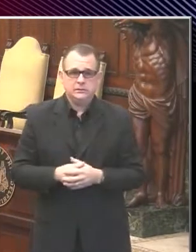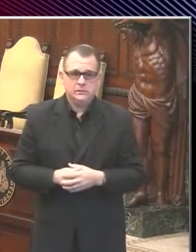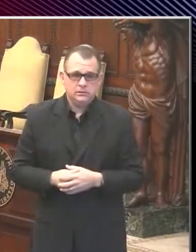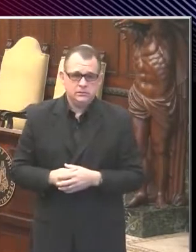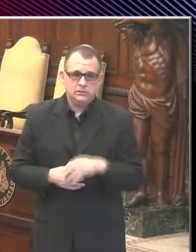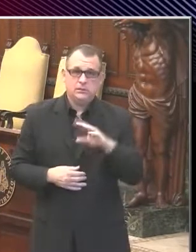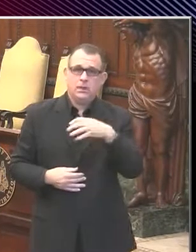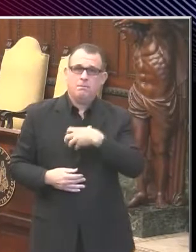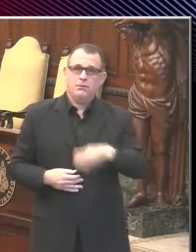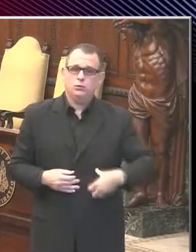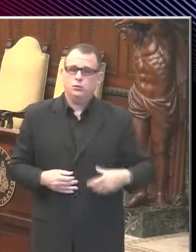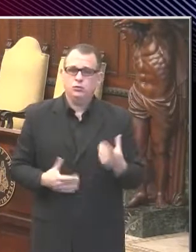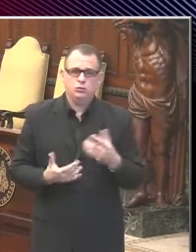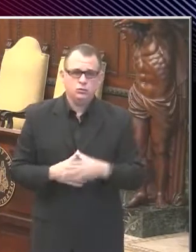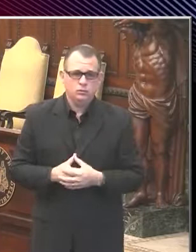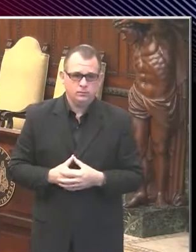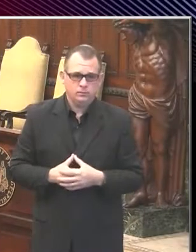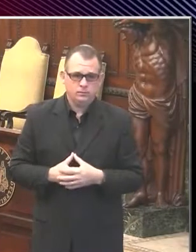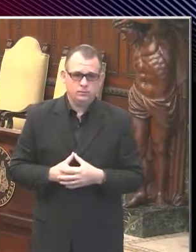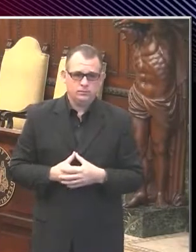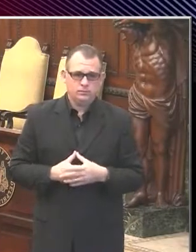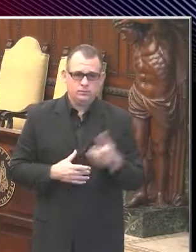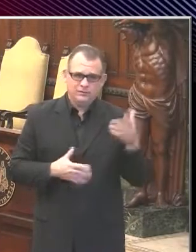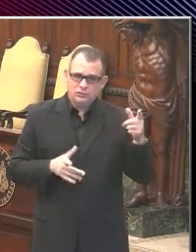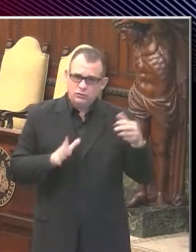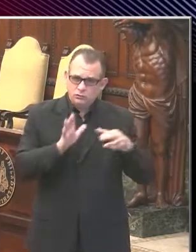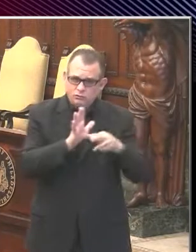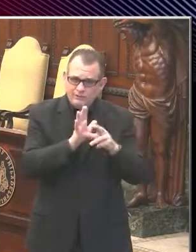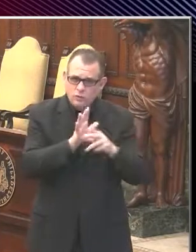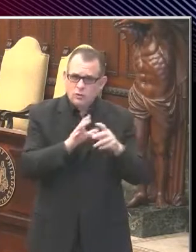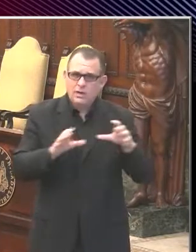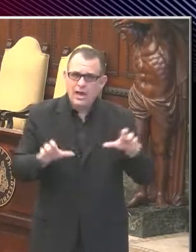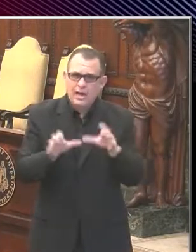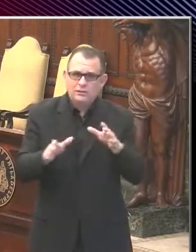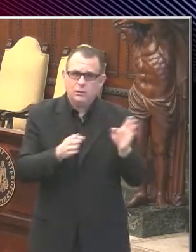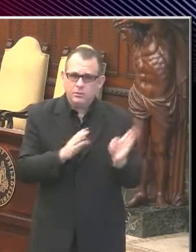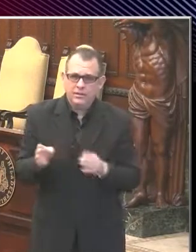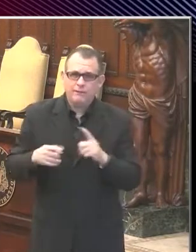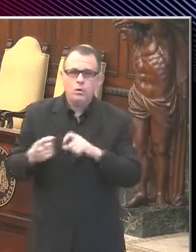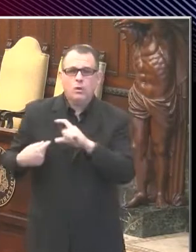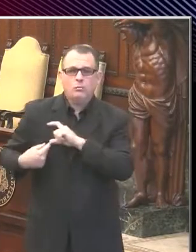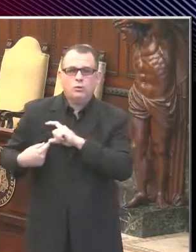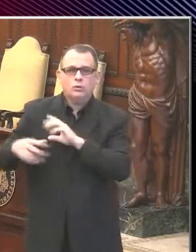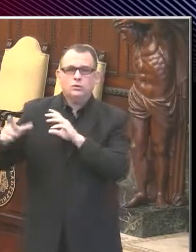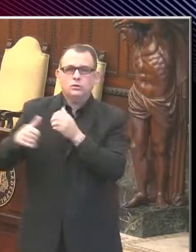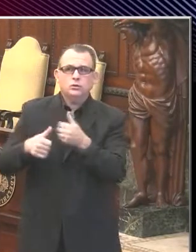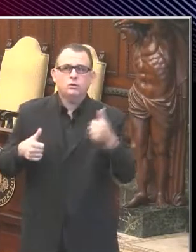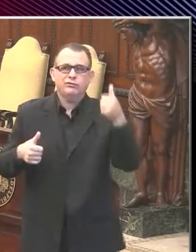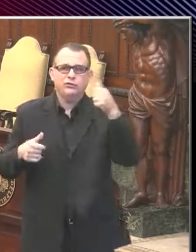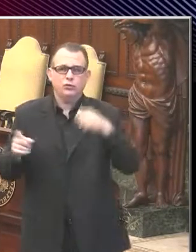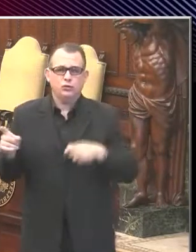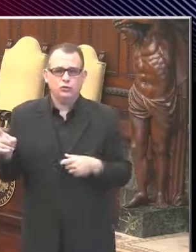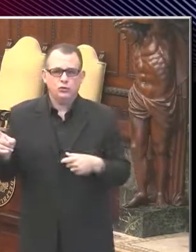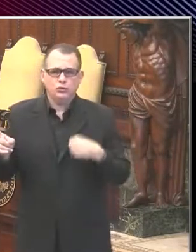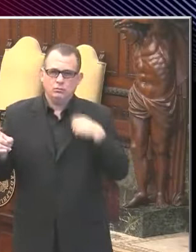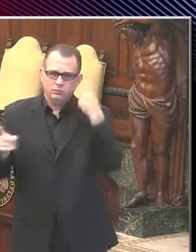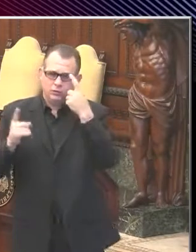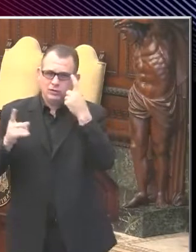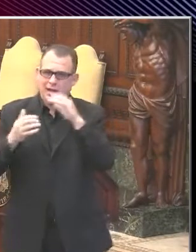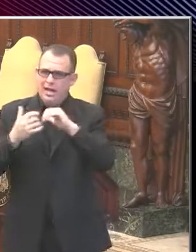mayor if he's reviewed the action plan released by the police commissioner and what his thoughts are on implementing it since